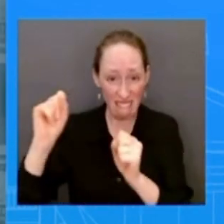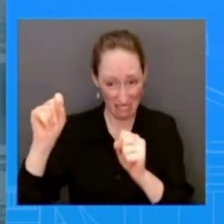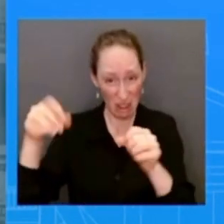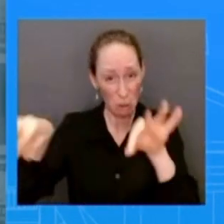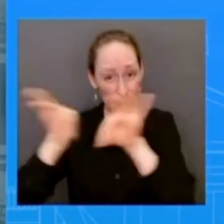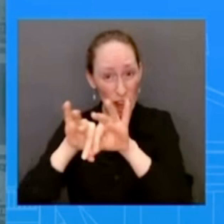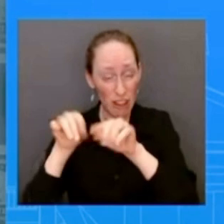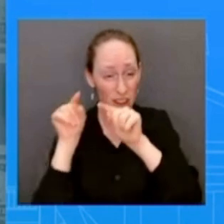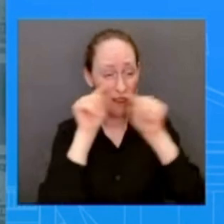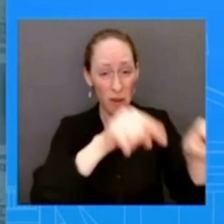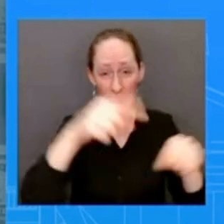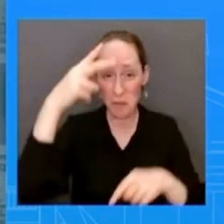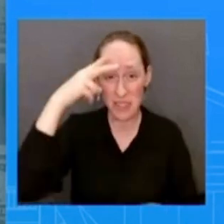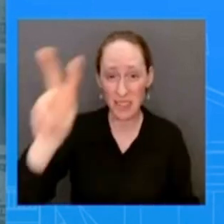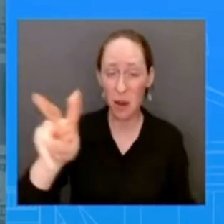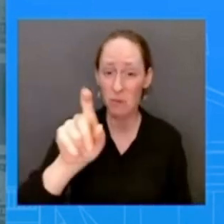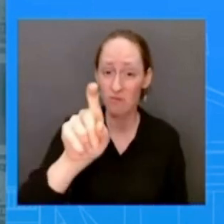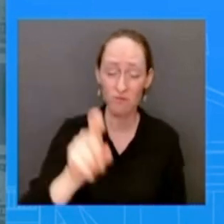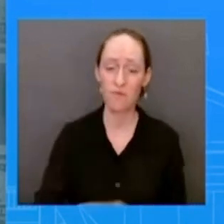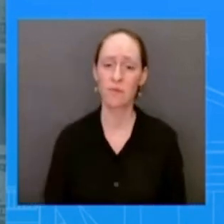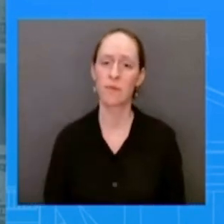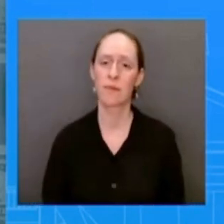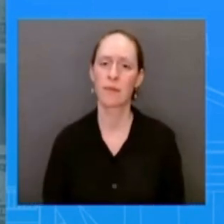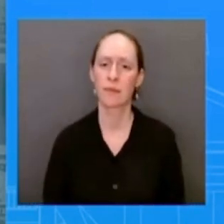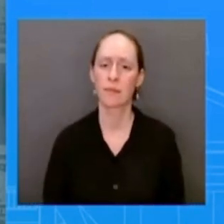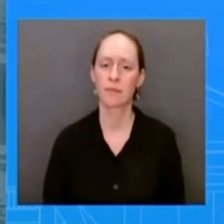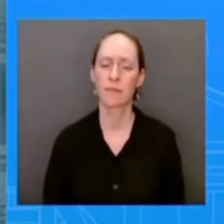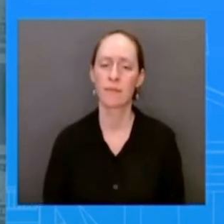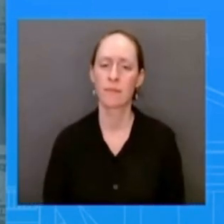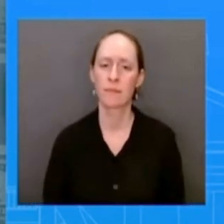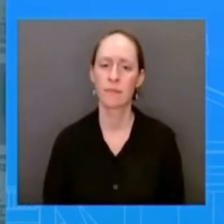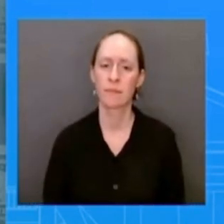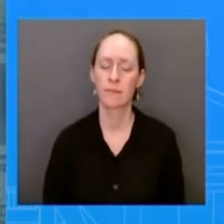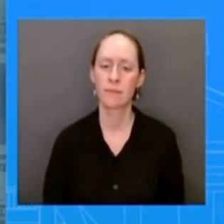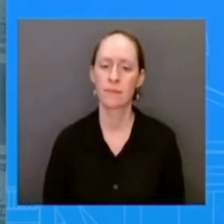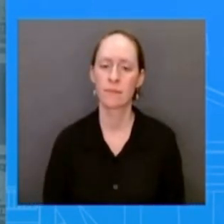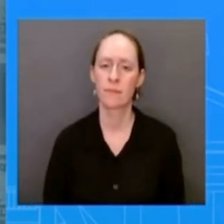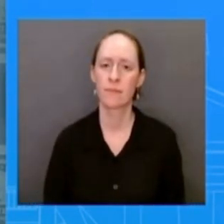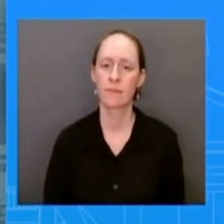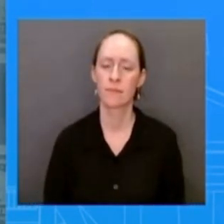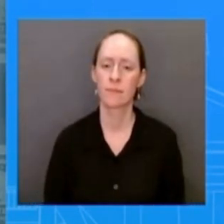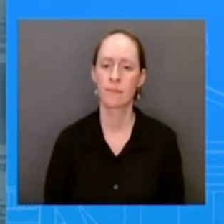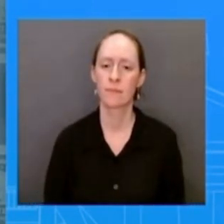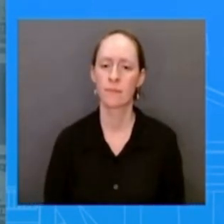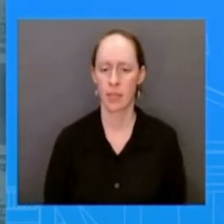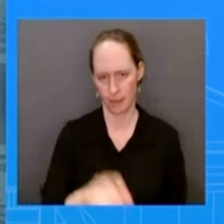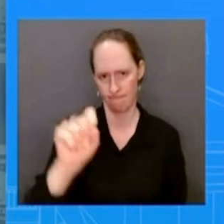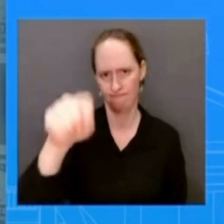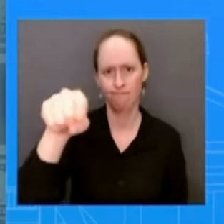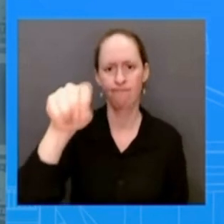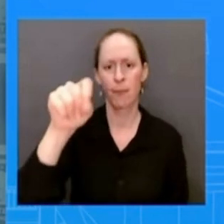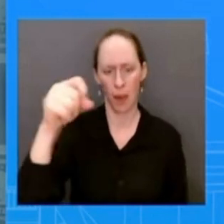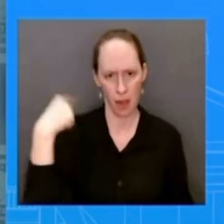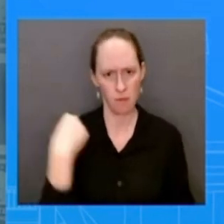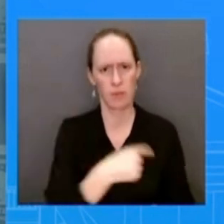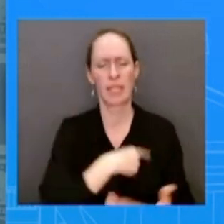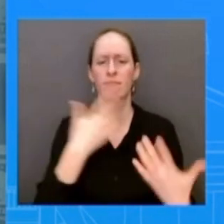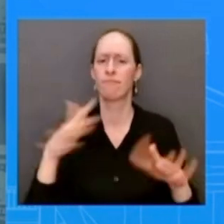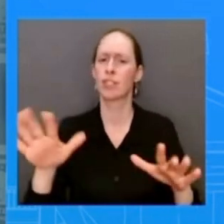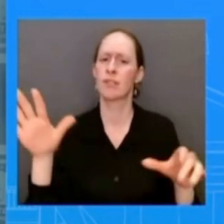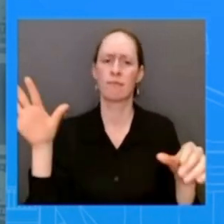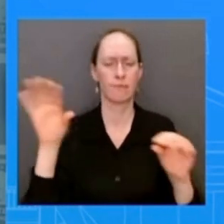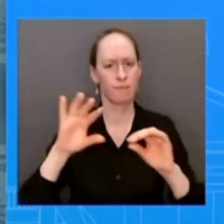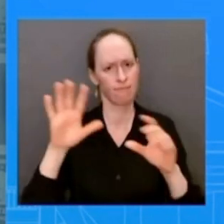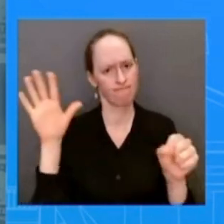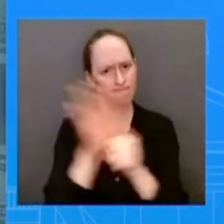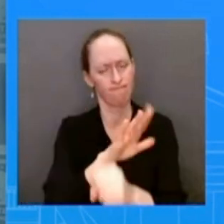and have a commitment to provide u.s citizens uh with clear timely and reliable information about every country in the world so they